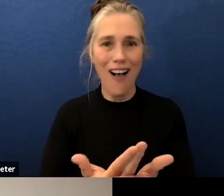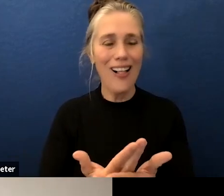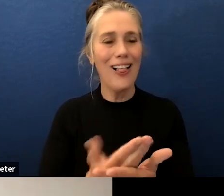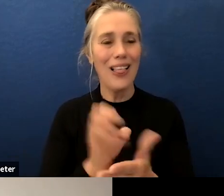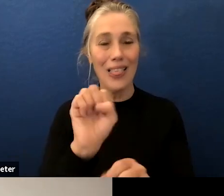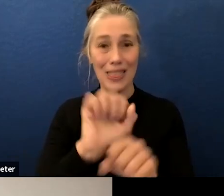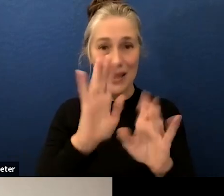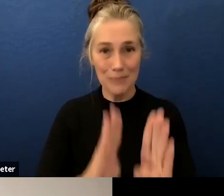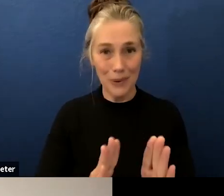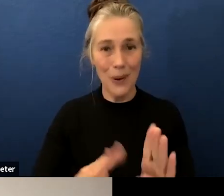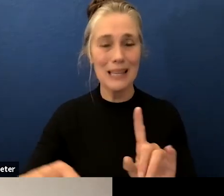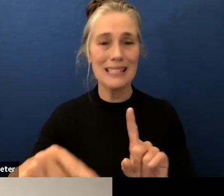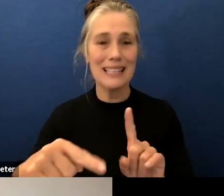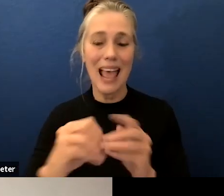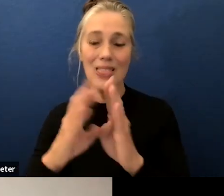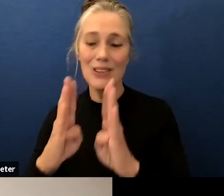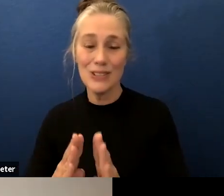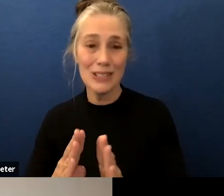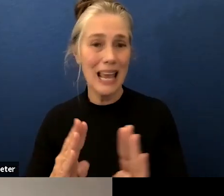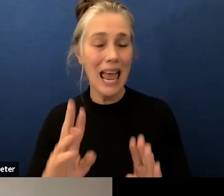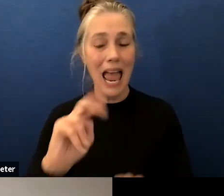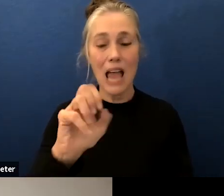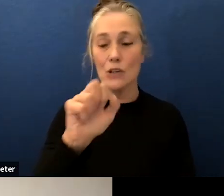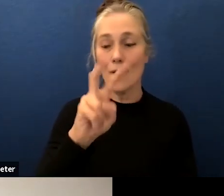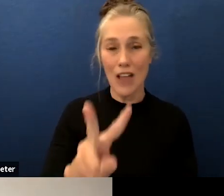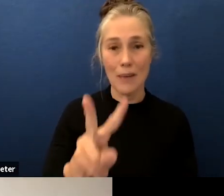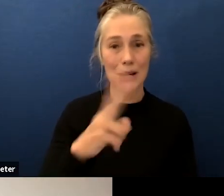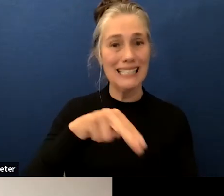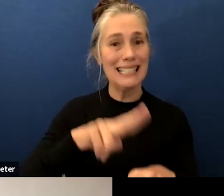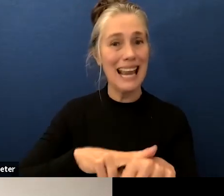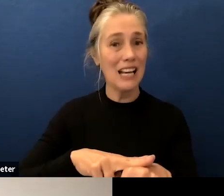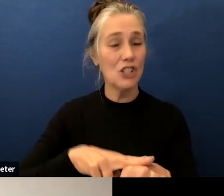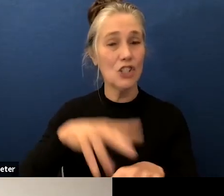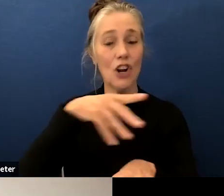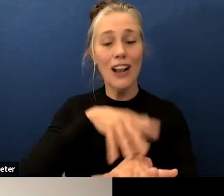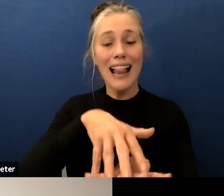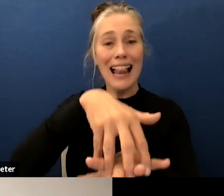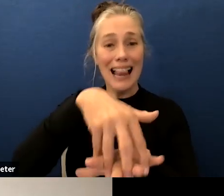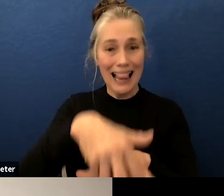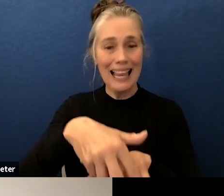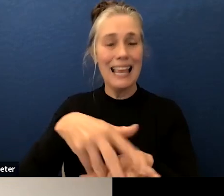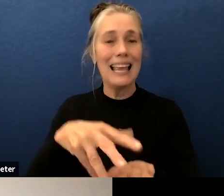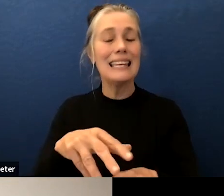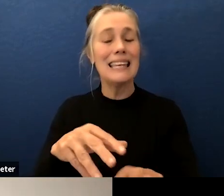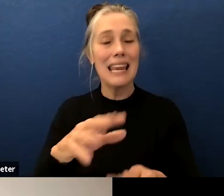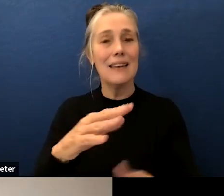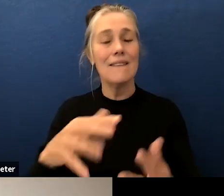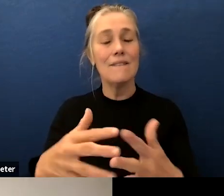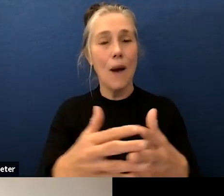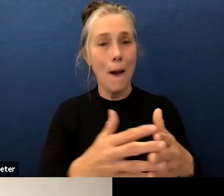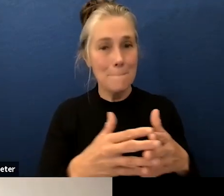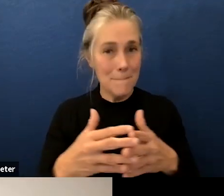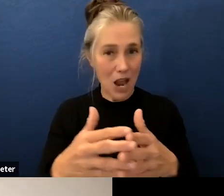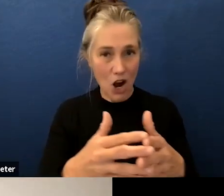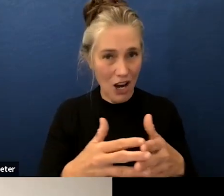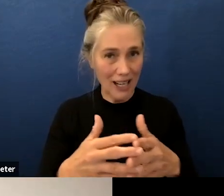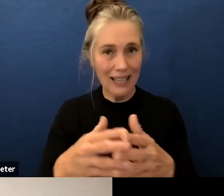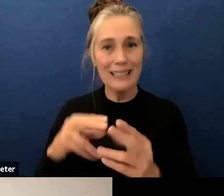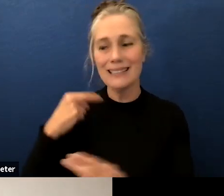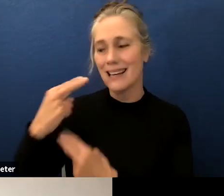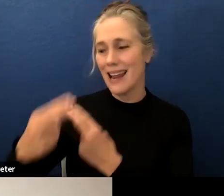and the students and also that november is national native american heritage month very appropriate